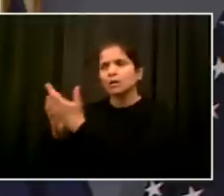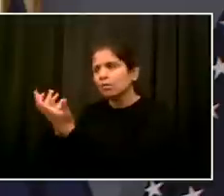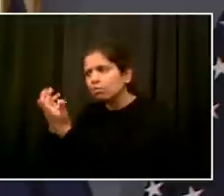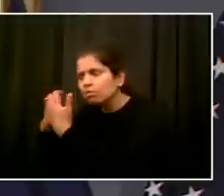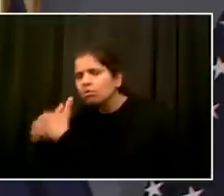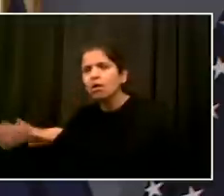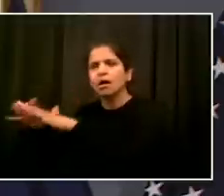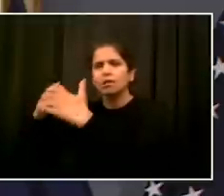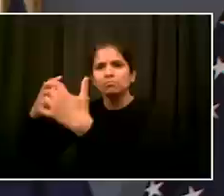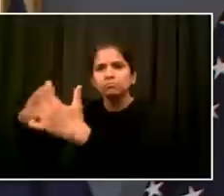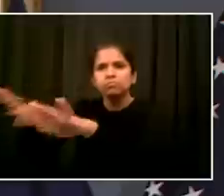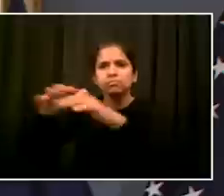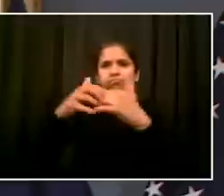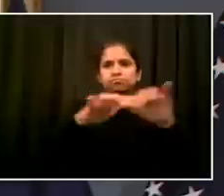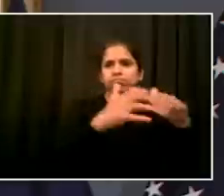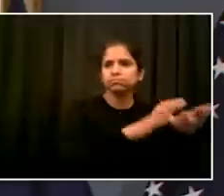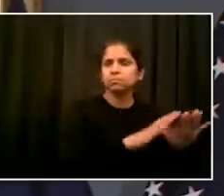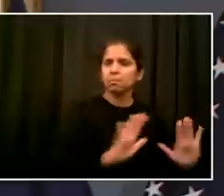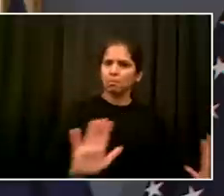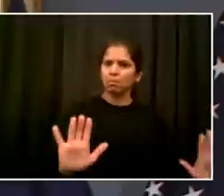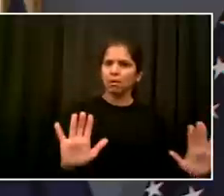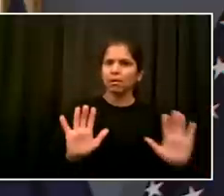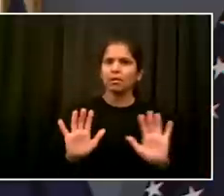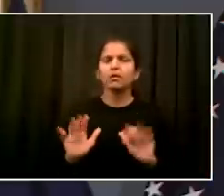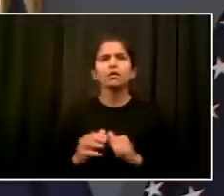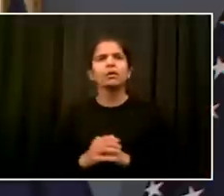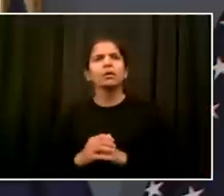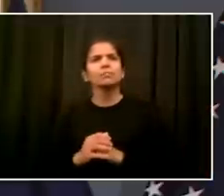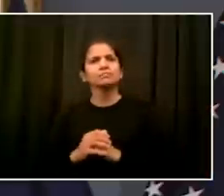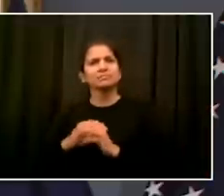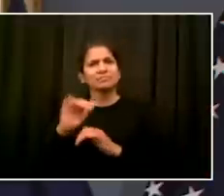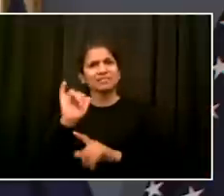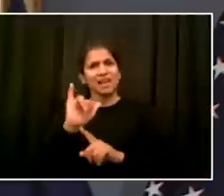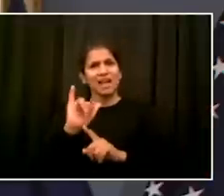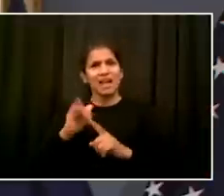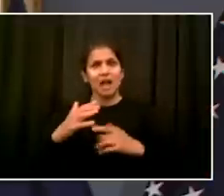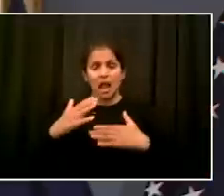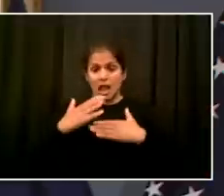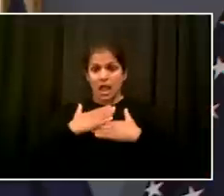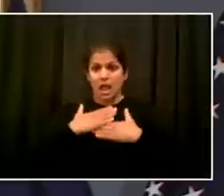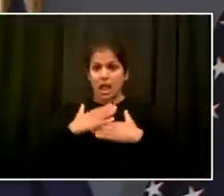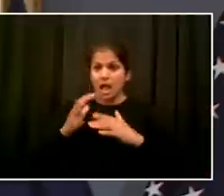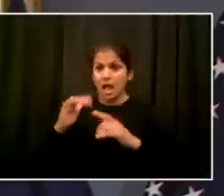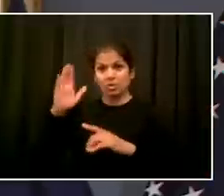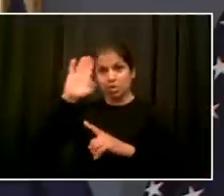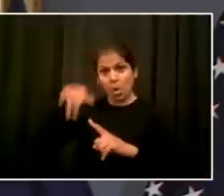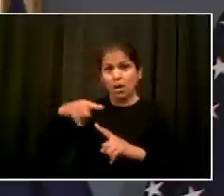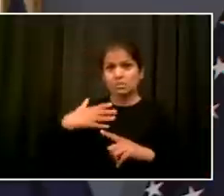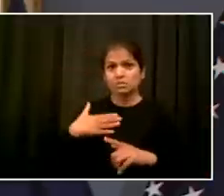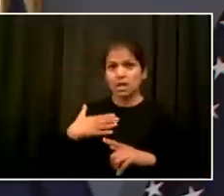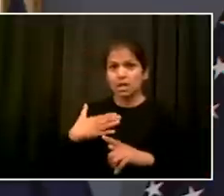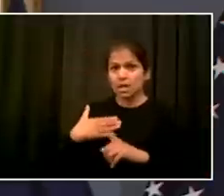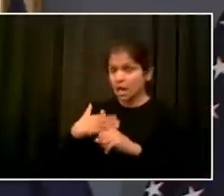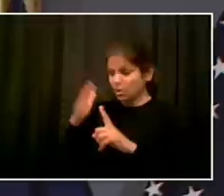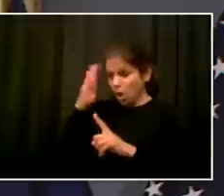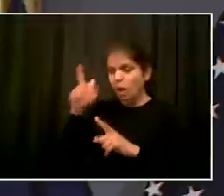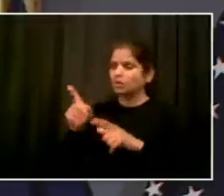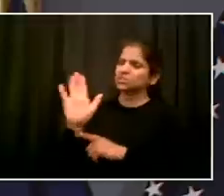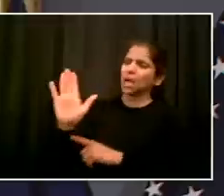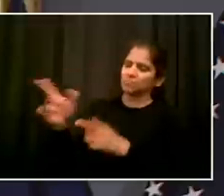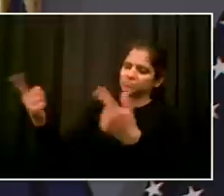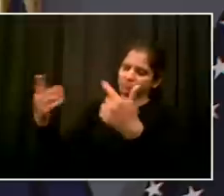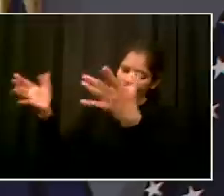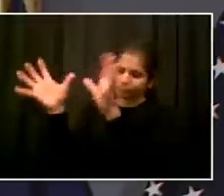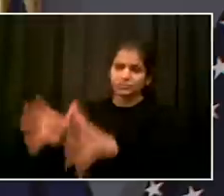unconstitutional broken policy of stop risk, that we retrained the entire police force in de-escalation, that we put body cameras on every